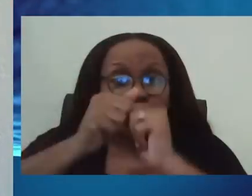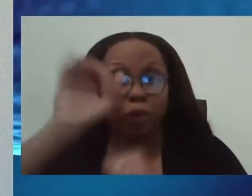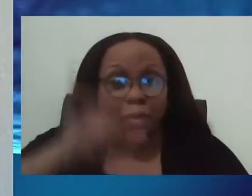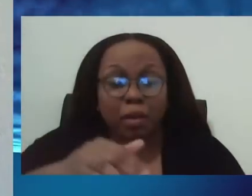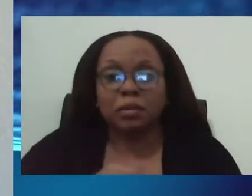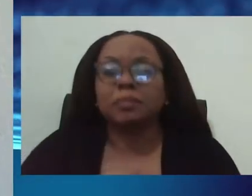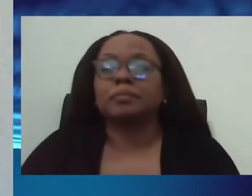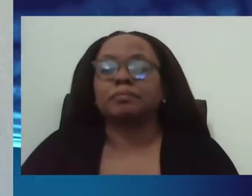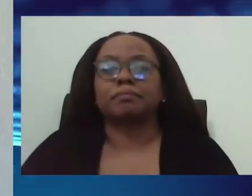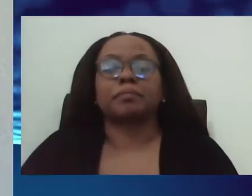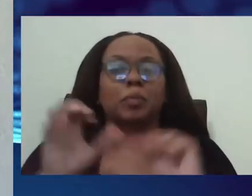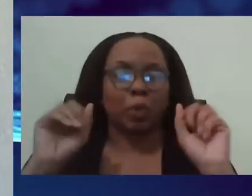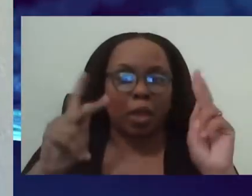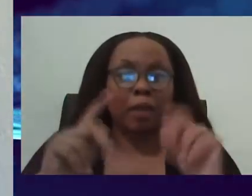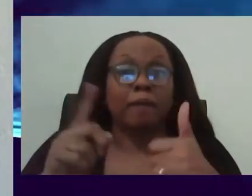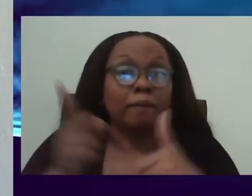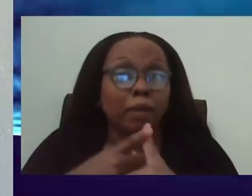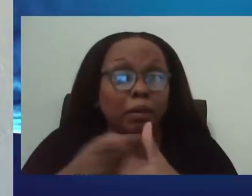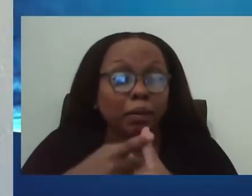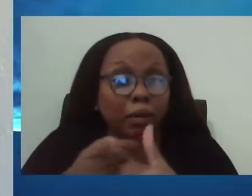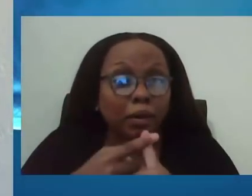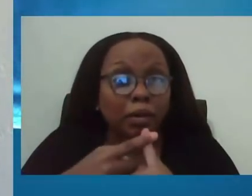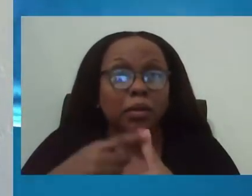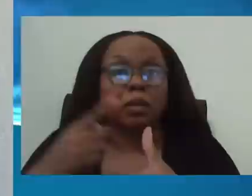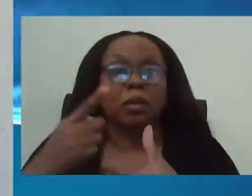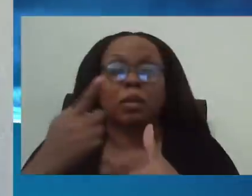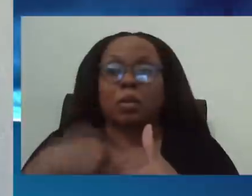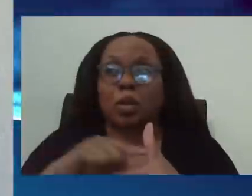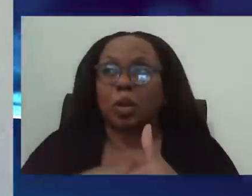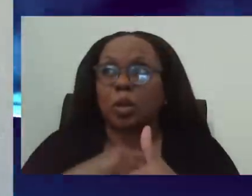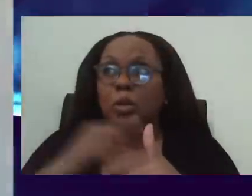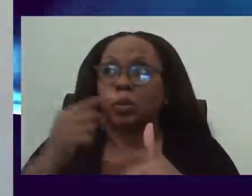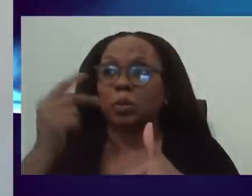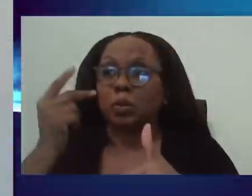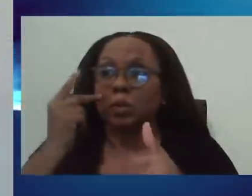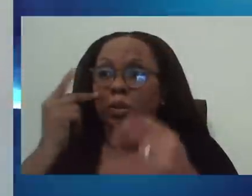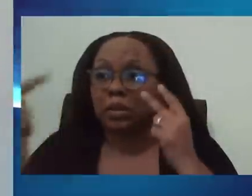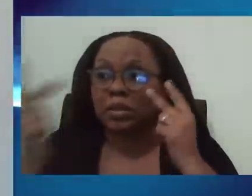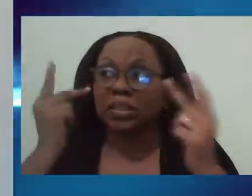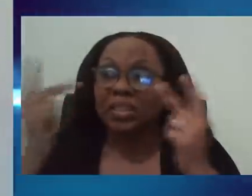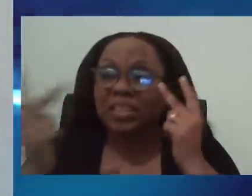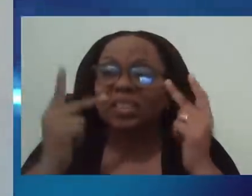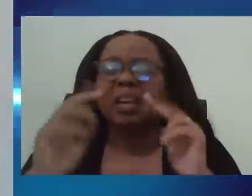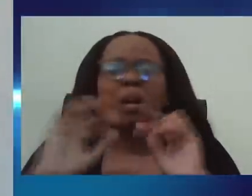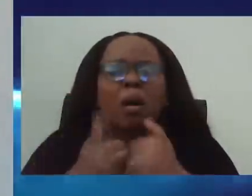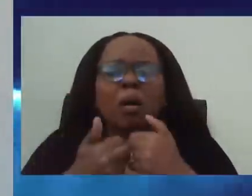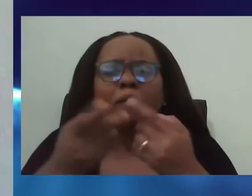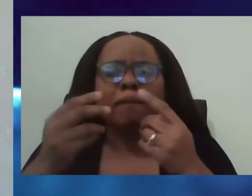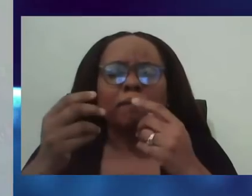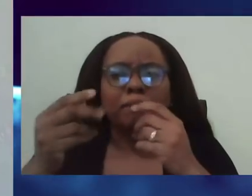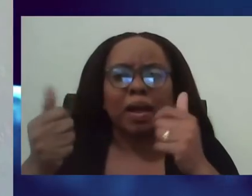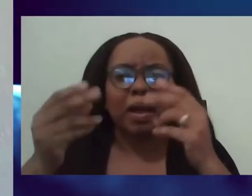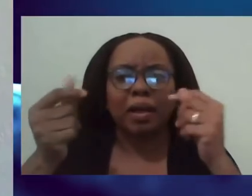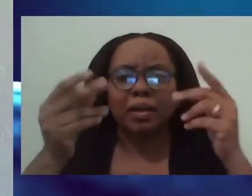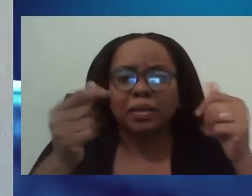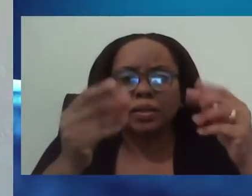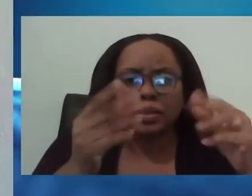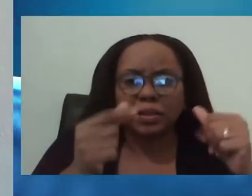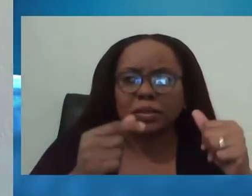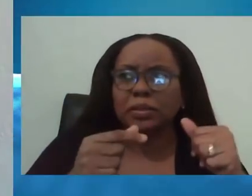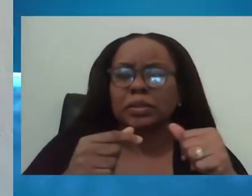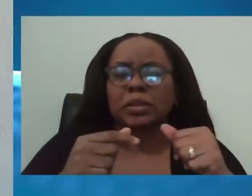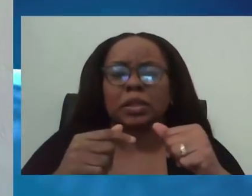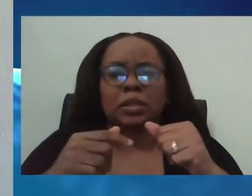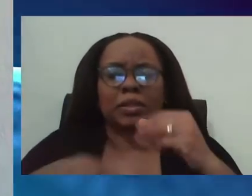the one of the big things that we put into the model is the rate at which it will multiply. So in, um, in January,